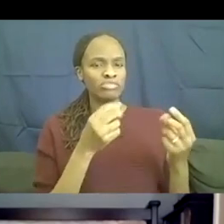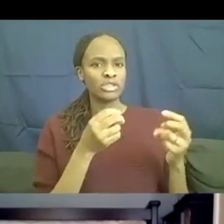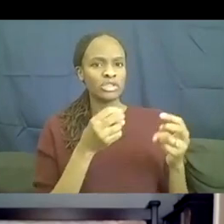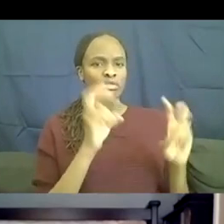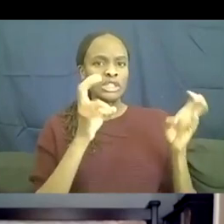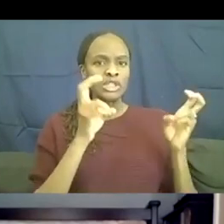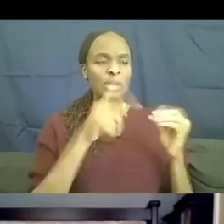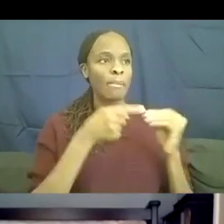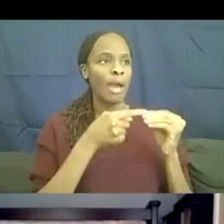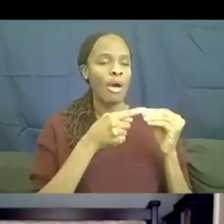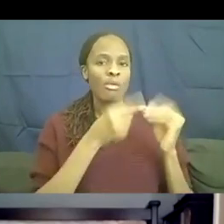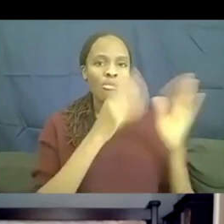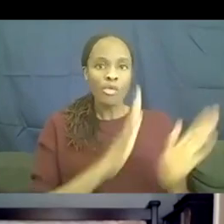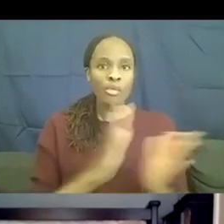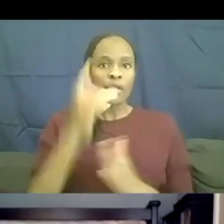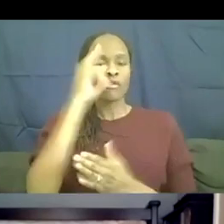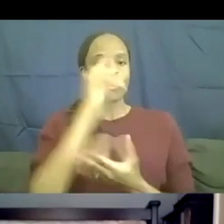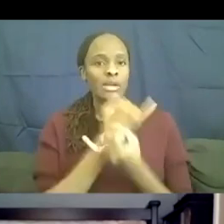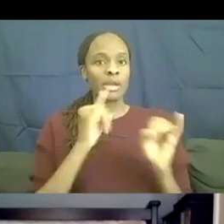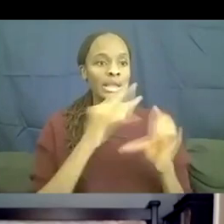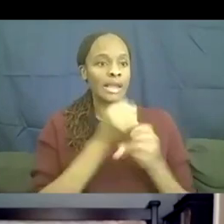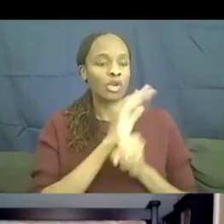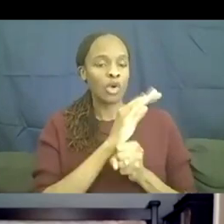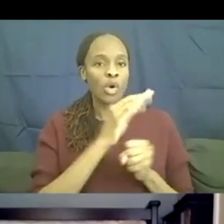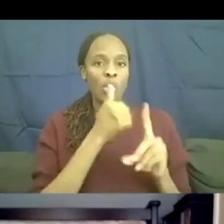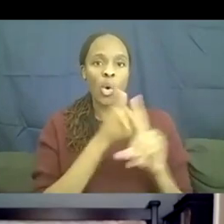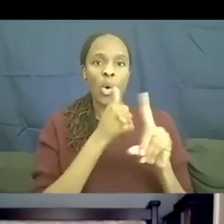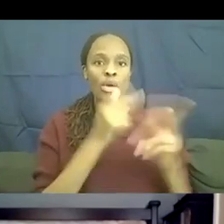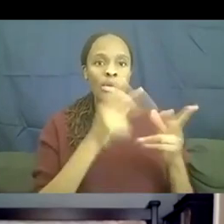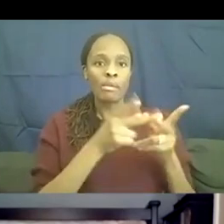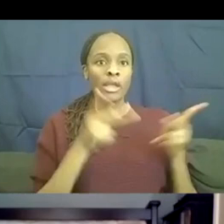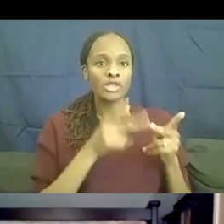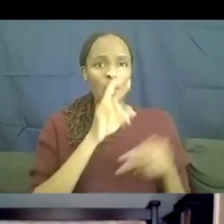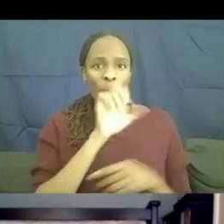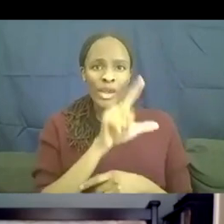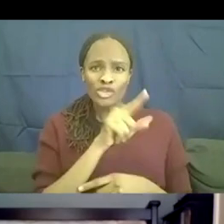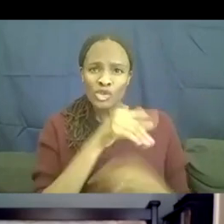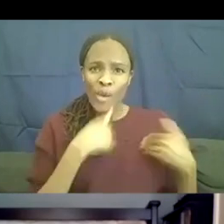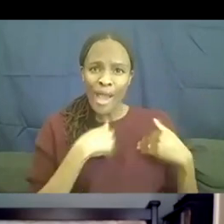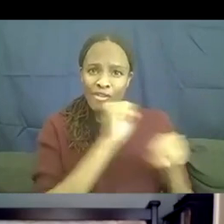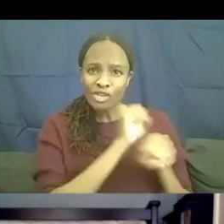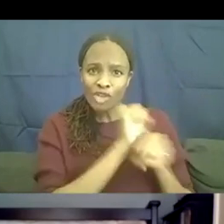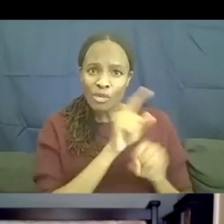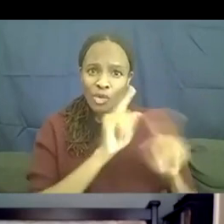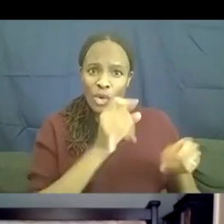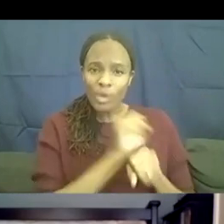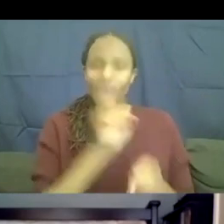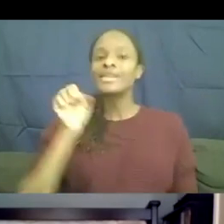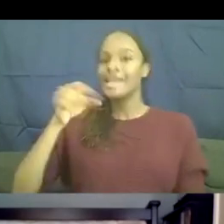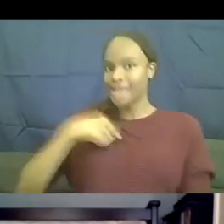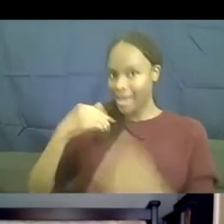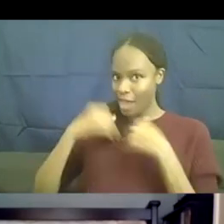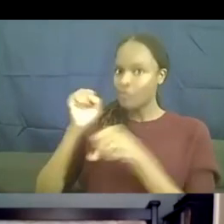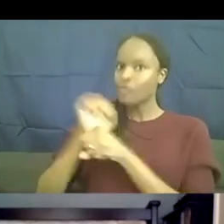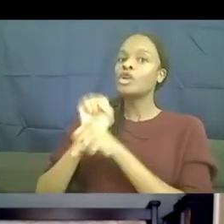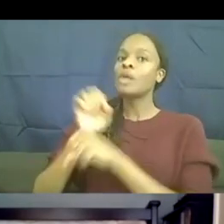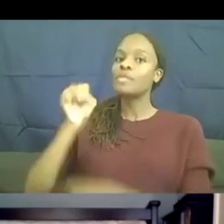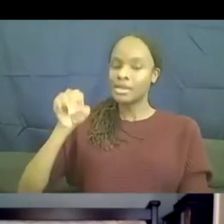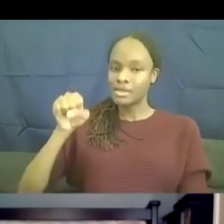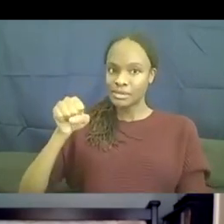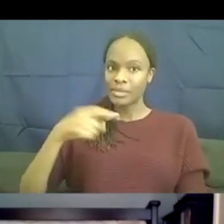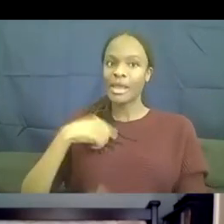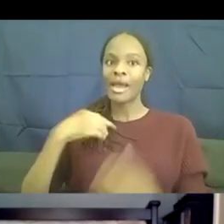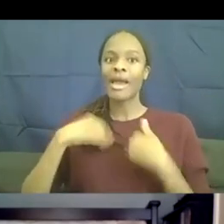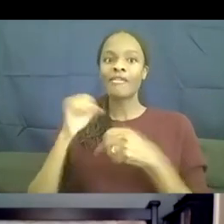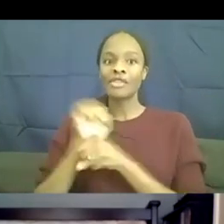place to employment. Rachel, you have a job, right? You, you go to work. Yes. I guess I have a job